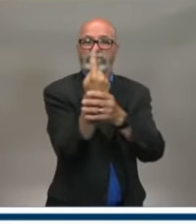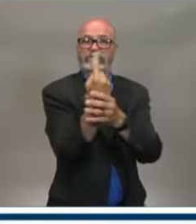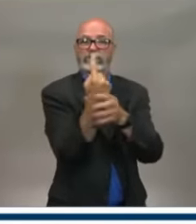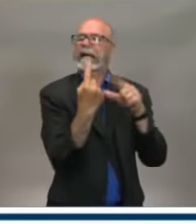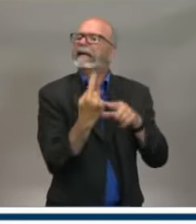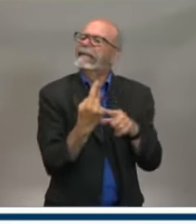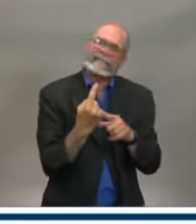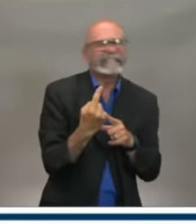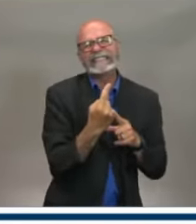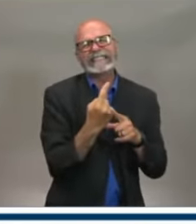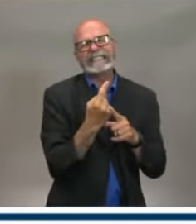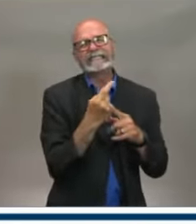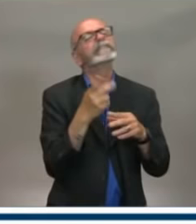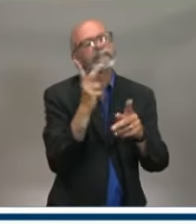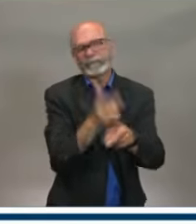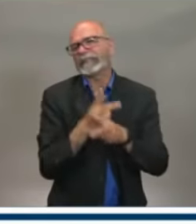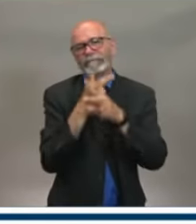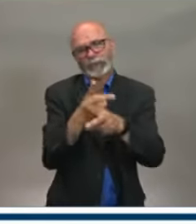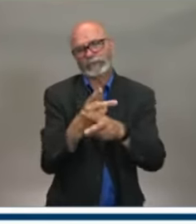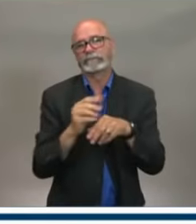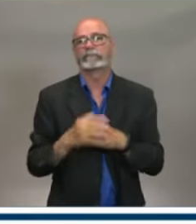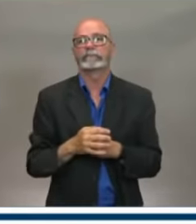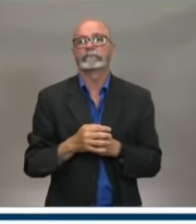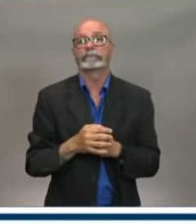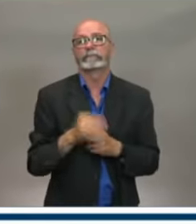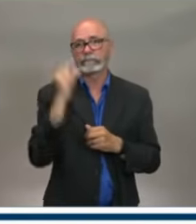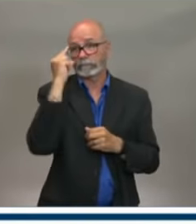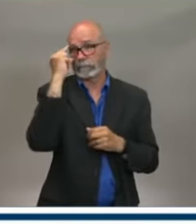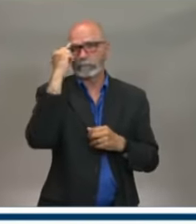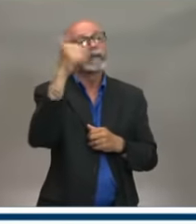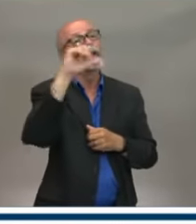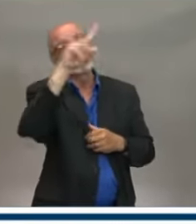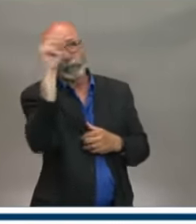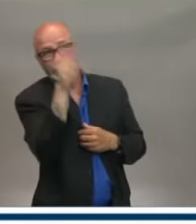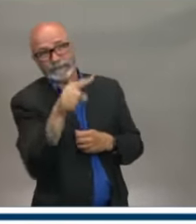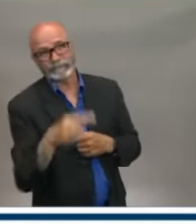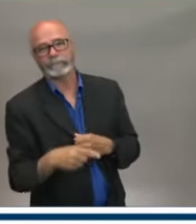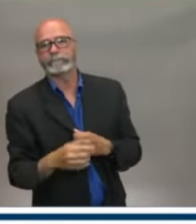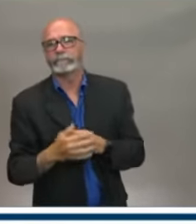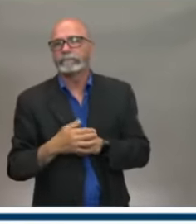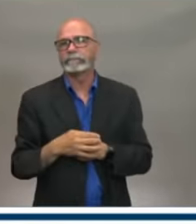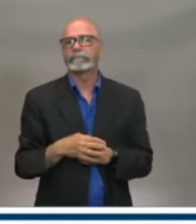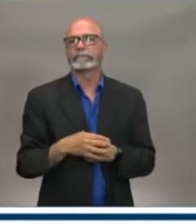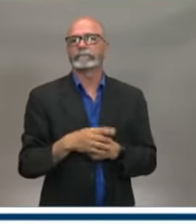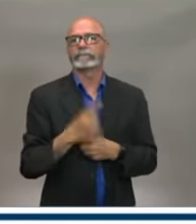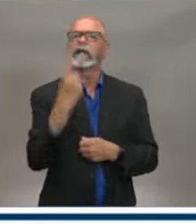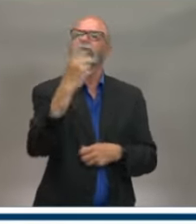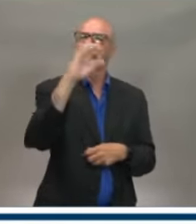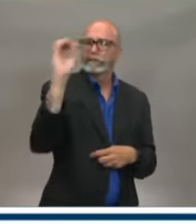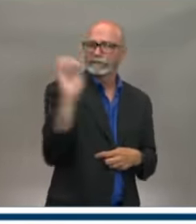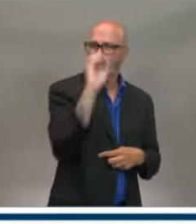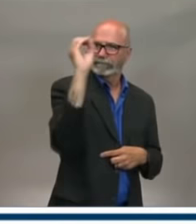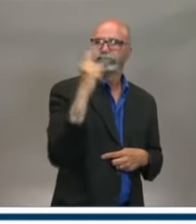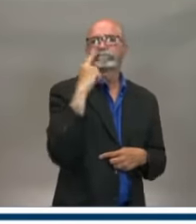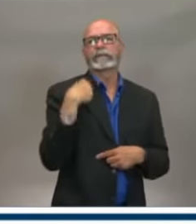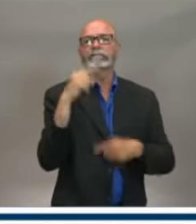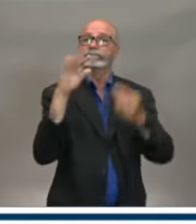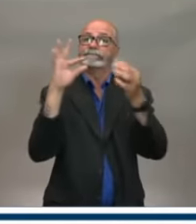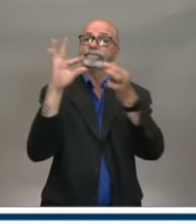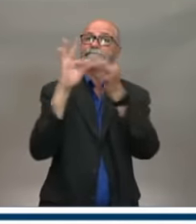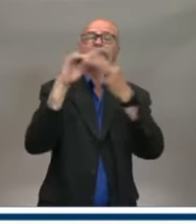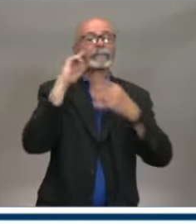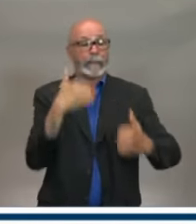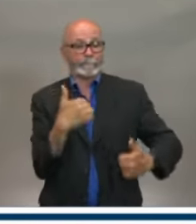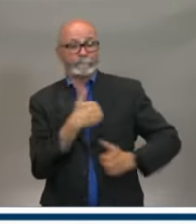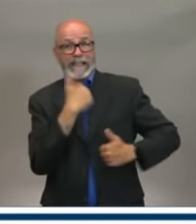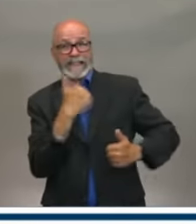Alicia, do you have a follow-up? I do. There's a report out of Ontario where the military has been raising concerns about COVID